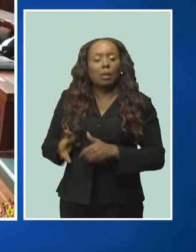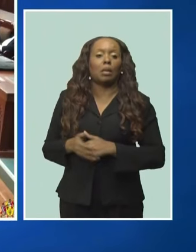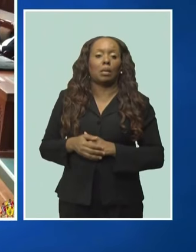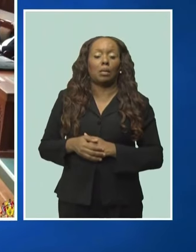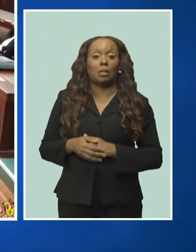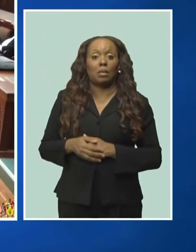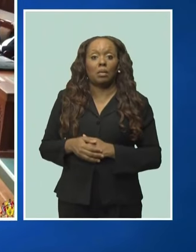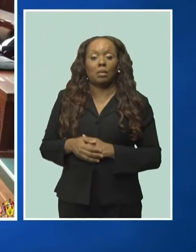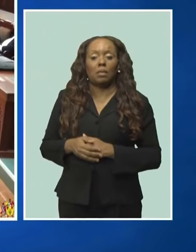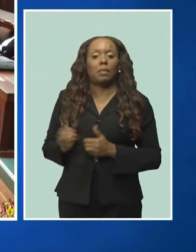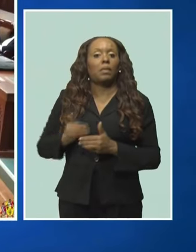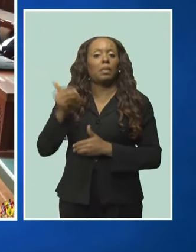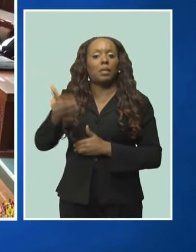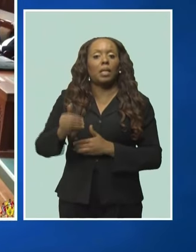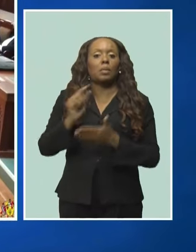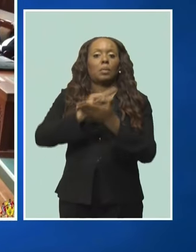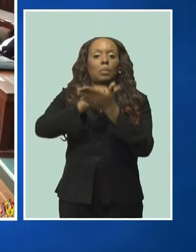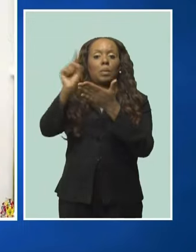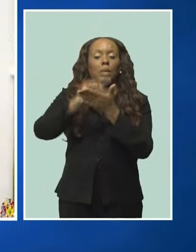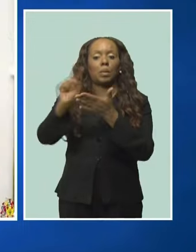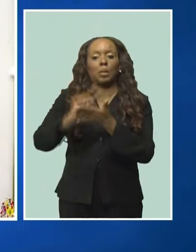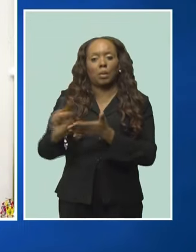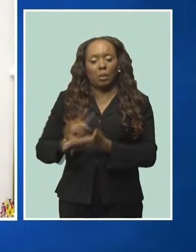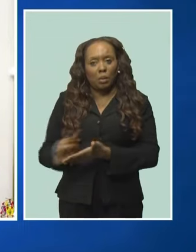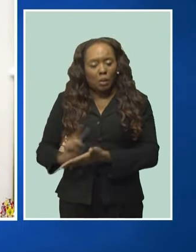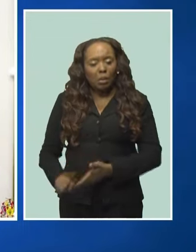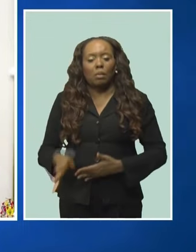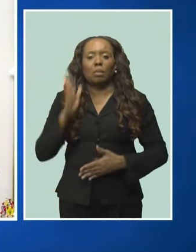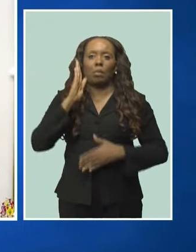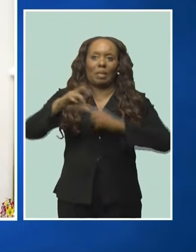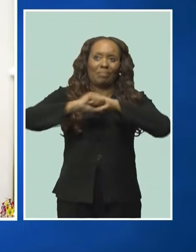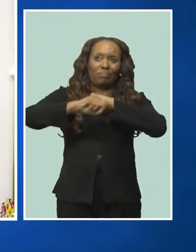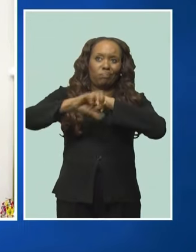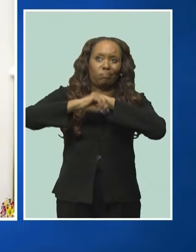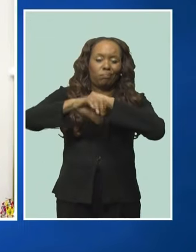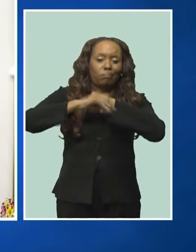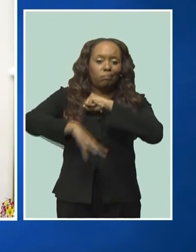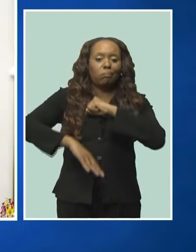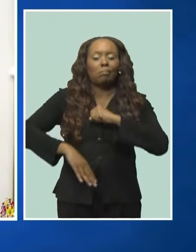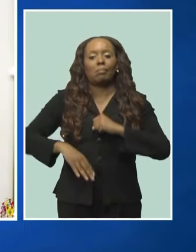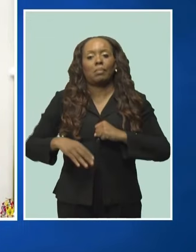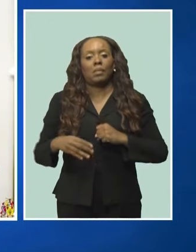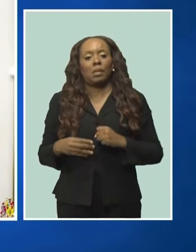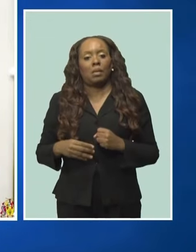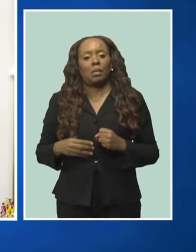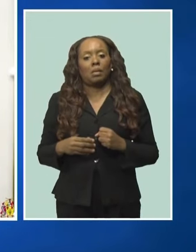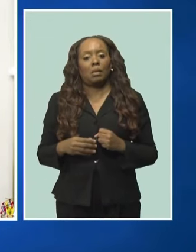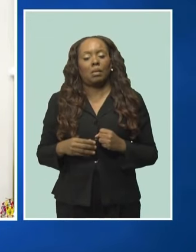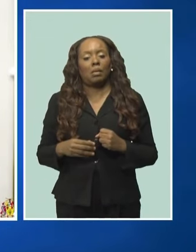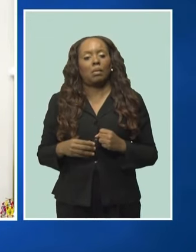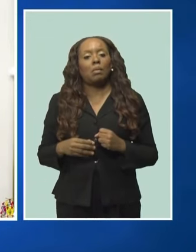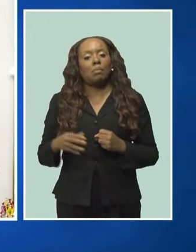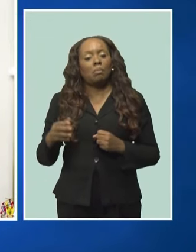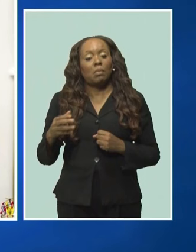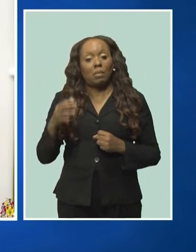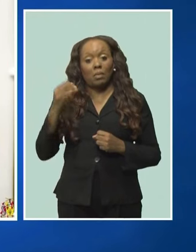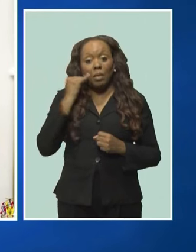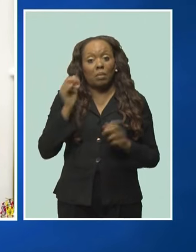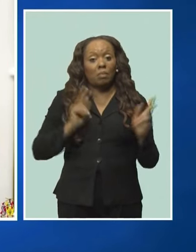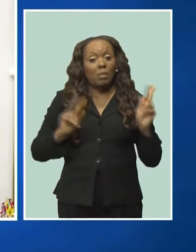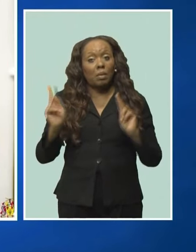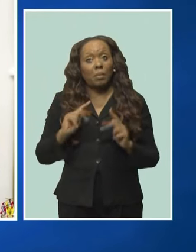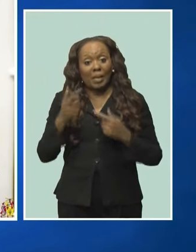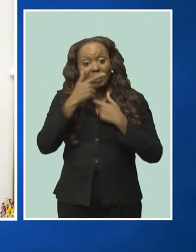the coming weeks, there will be an advertisement that will seek to invite interested parties in this nation